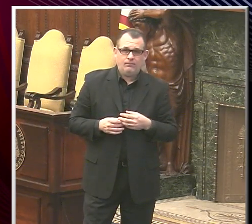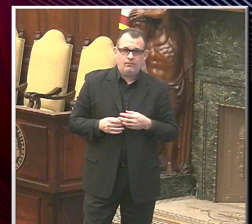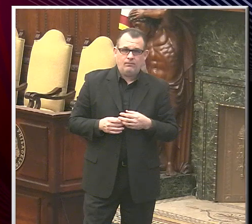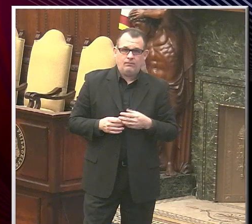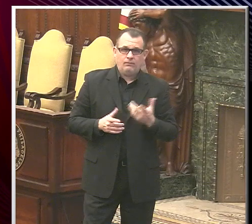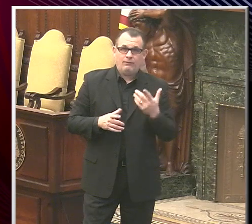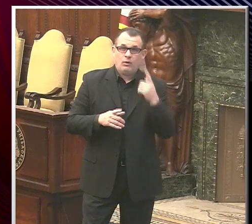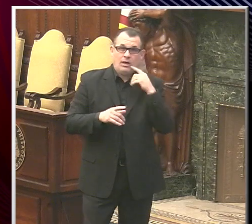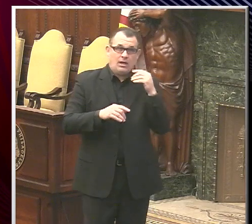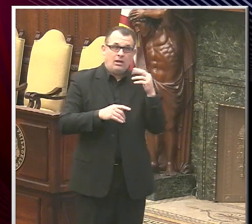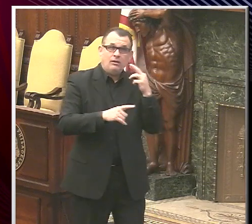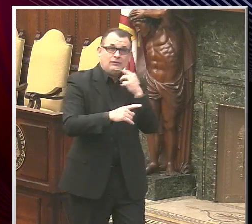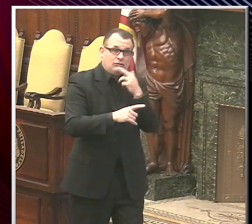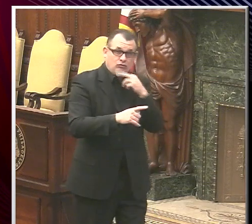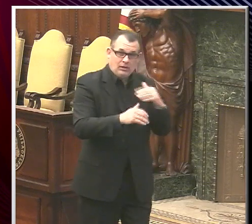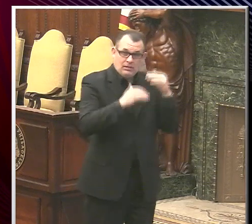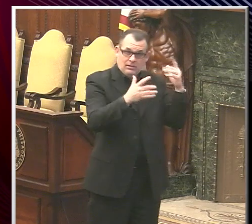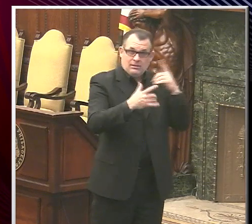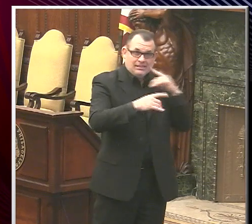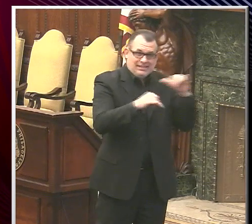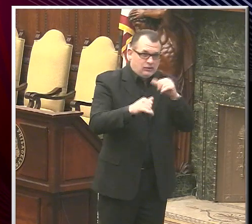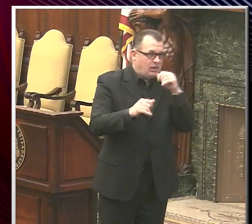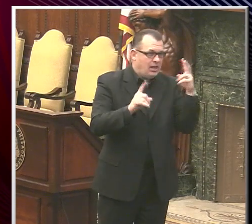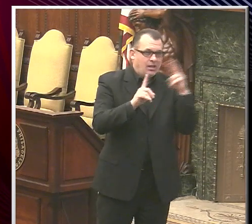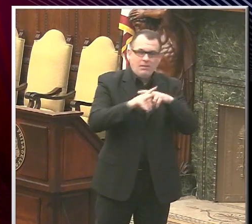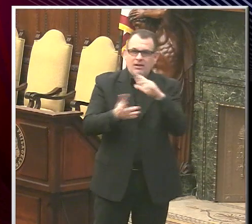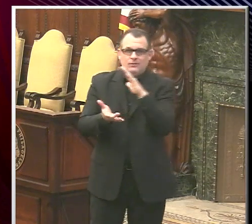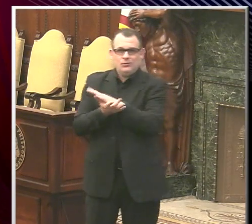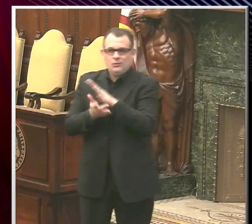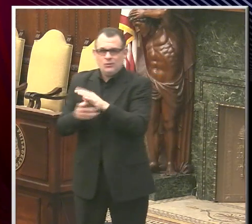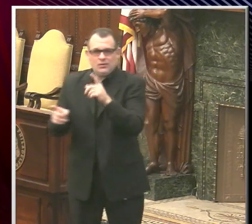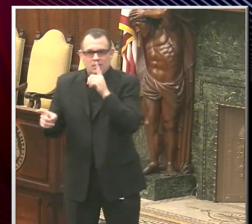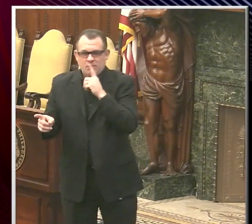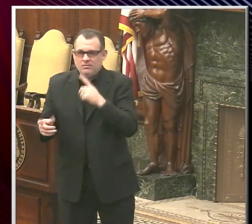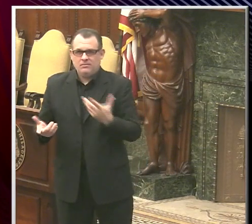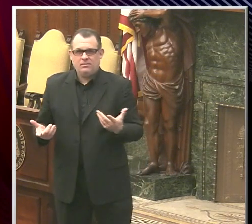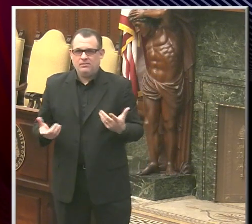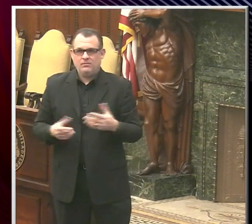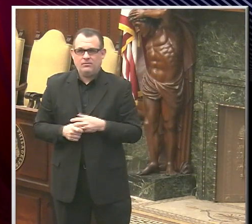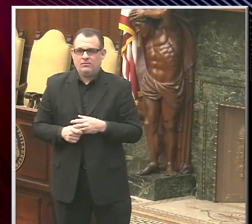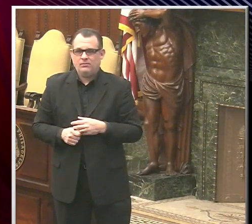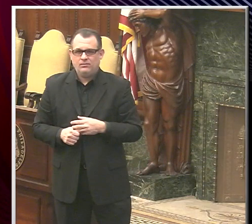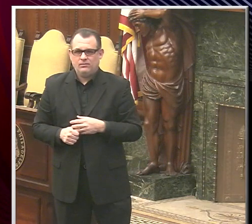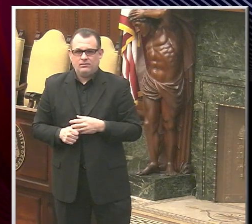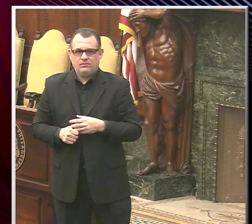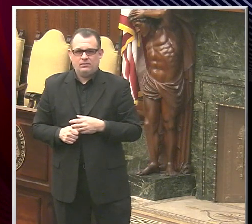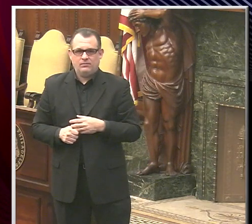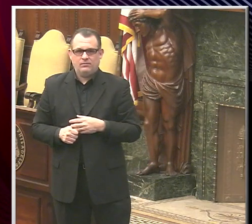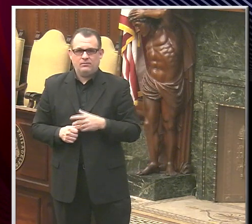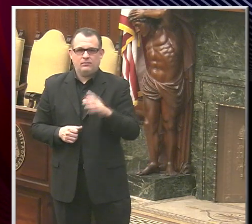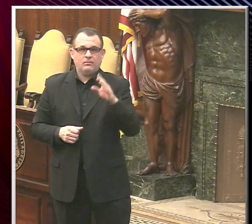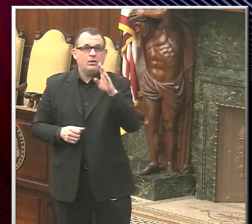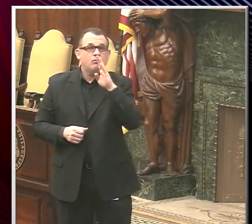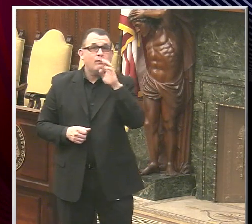for them to reopen the schools. Okay. Just a follow-up on that. Are kids going to be having the breakfast and lunches there?